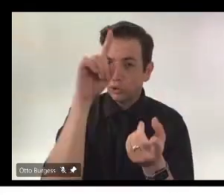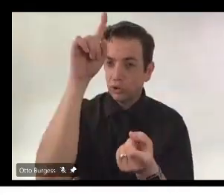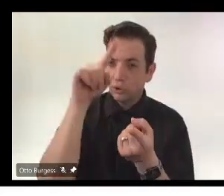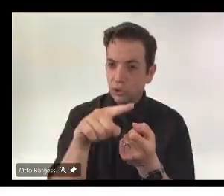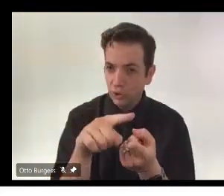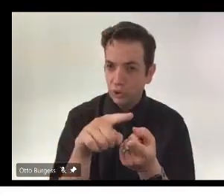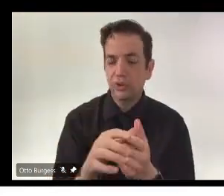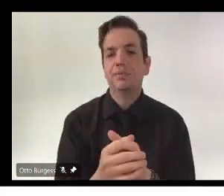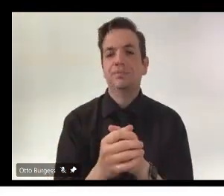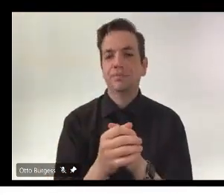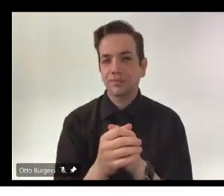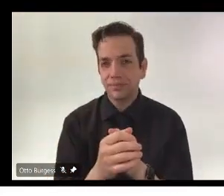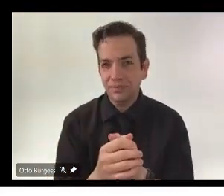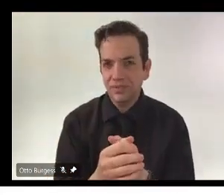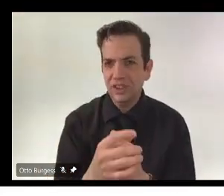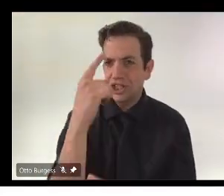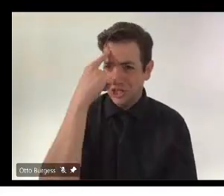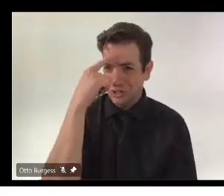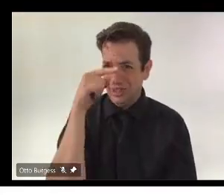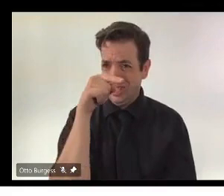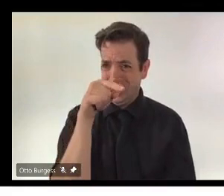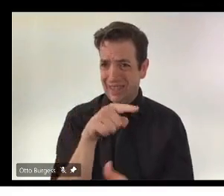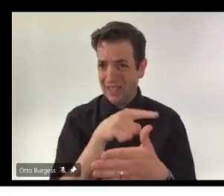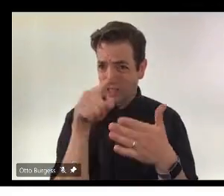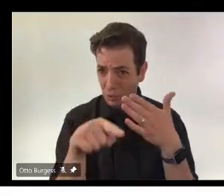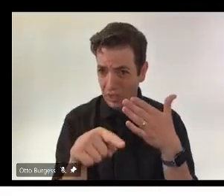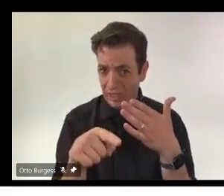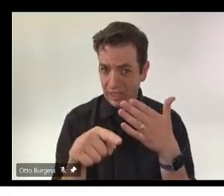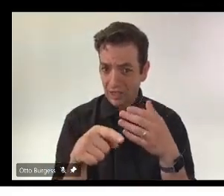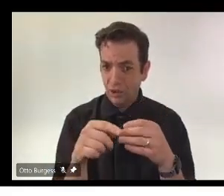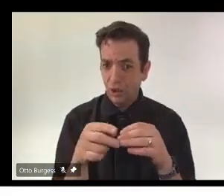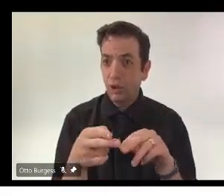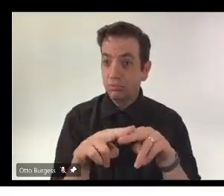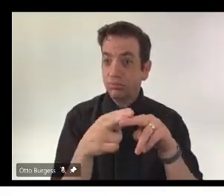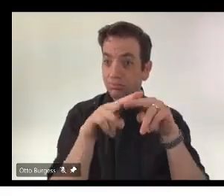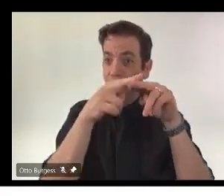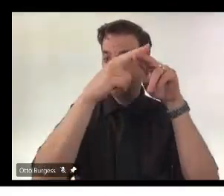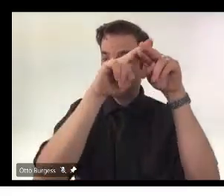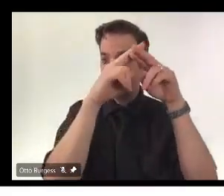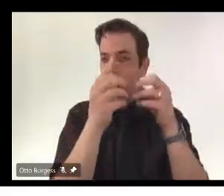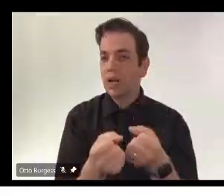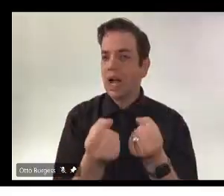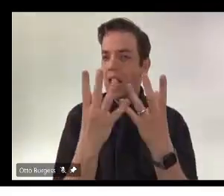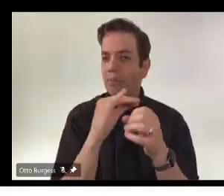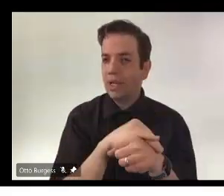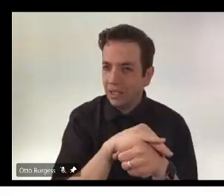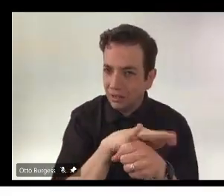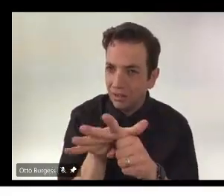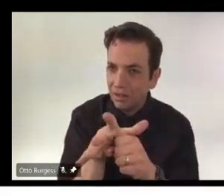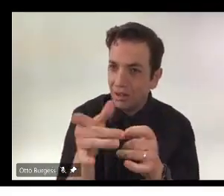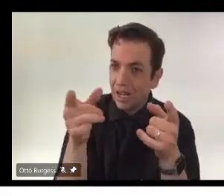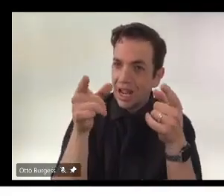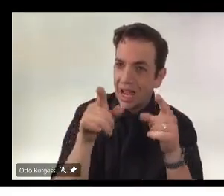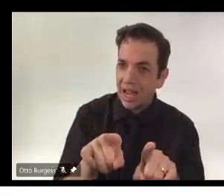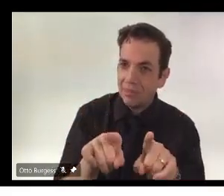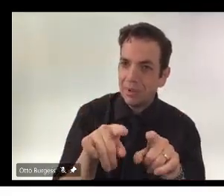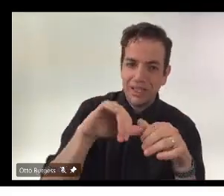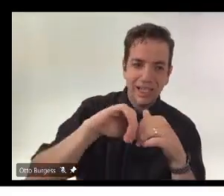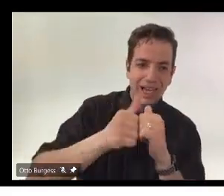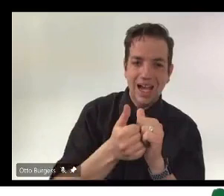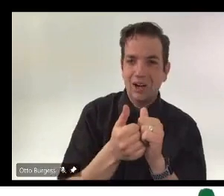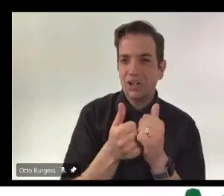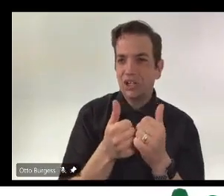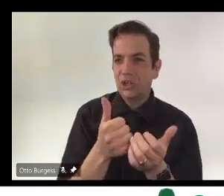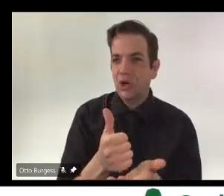case rates in Saskatchewan and if there's anything I guess you can say to sort of help help Saskatchewan residents get through this sort of final long weekend, you know, before we do